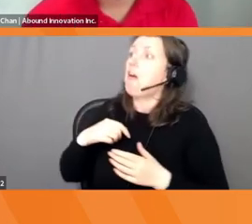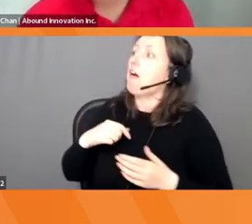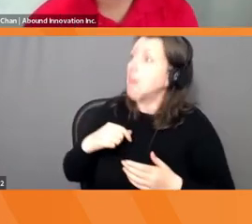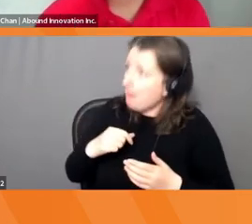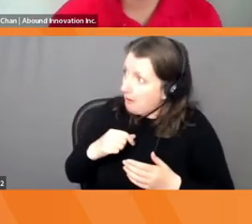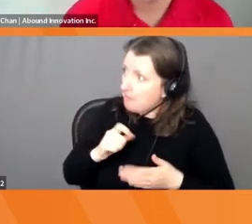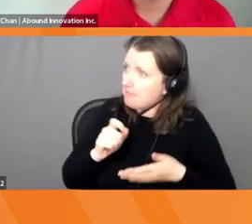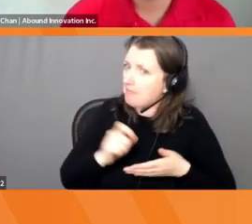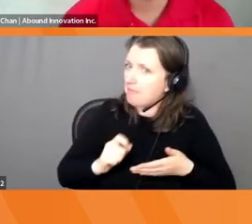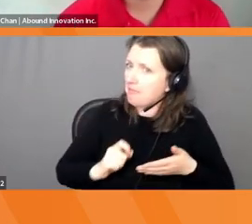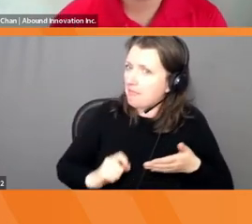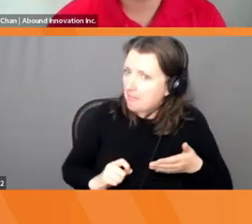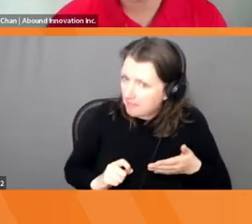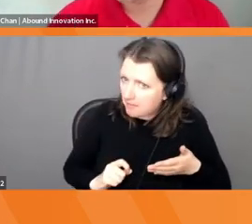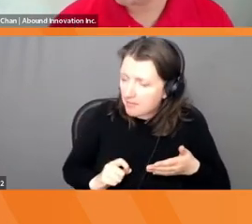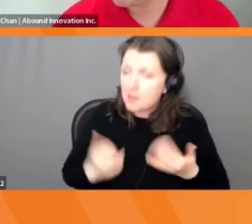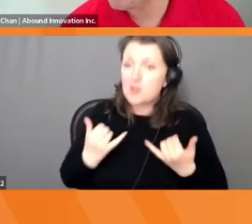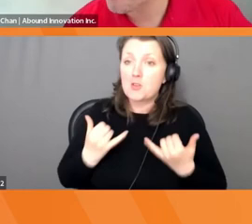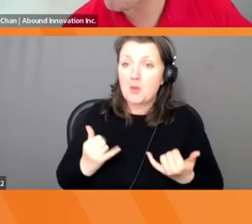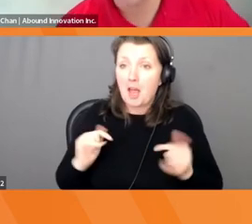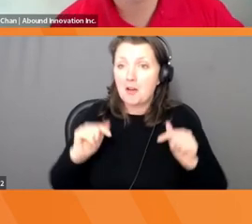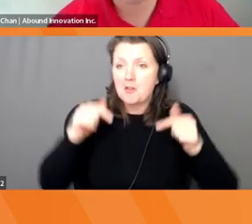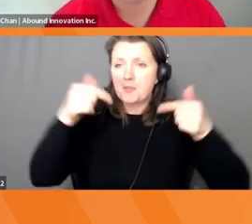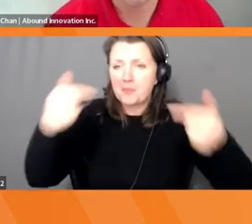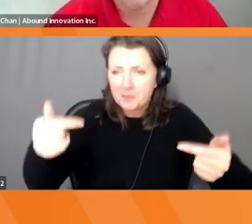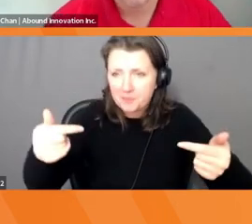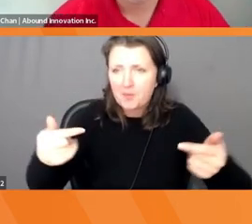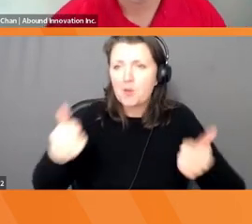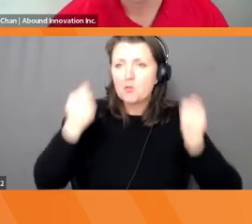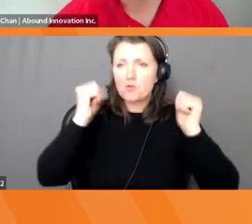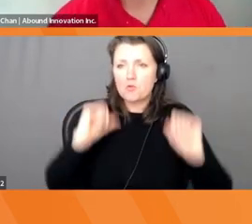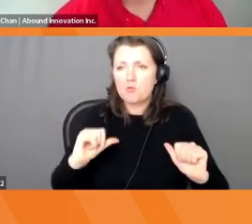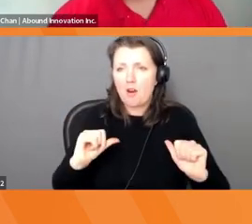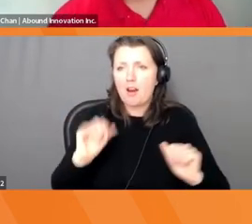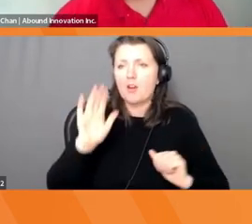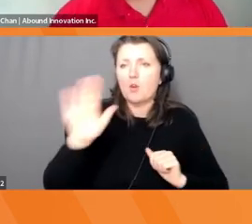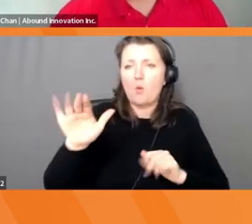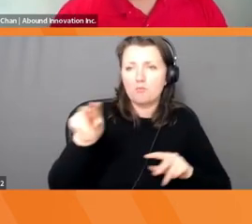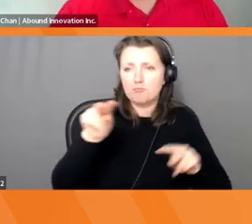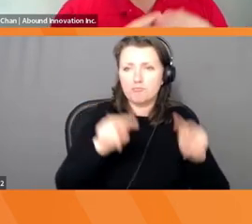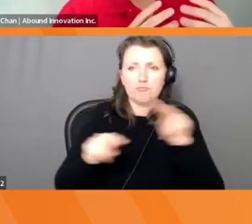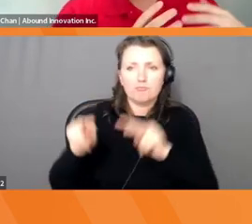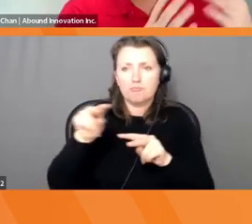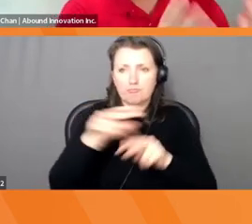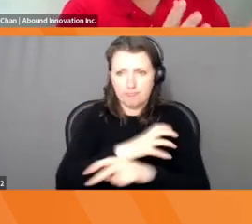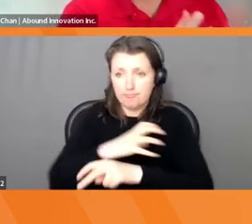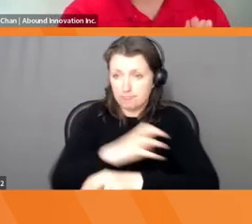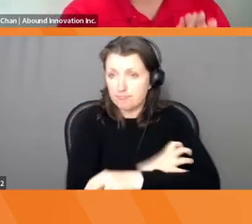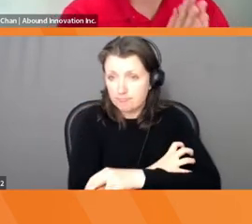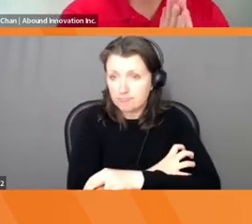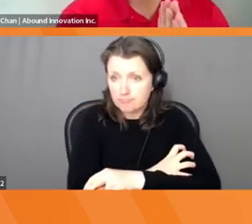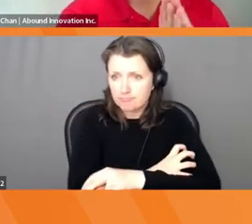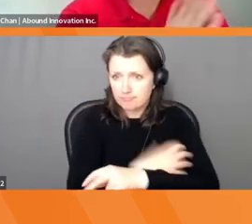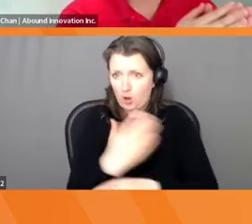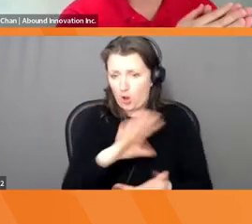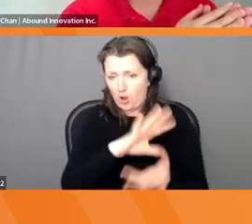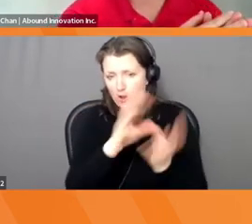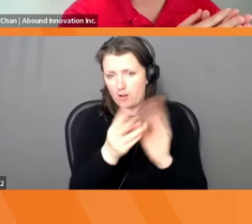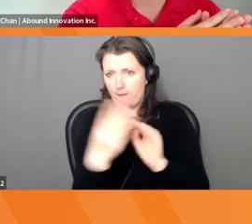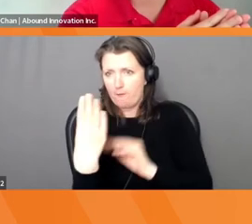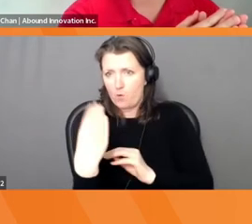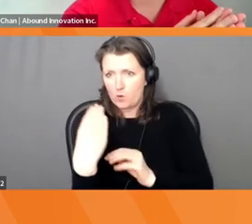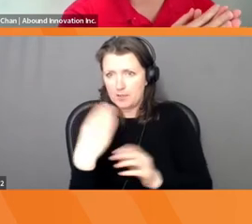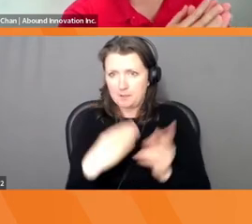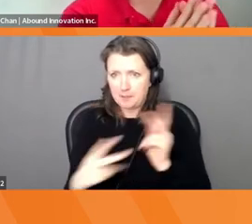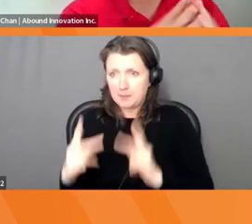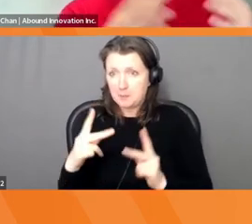your observation power. So those observers in the room, there are 14 of you, I see, I want to see how what you notice, I'm going to show you a photo on